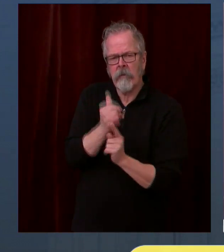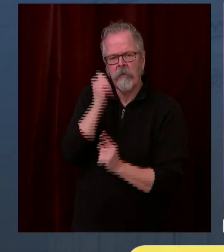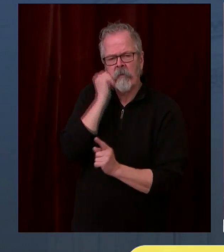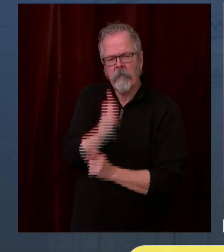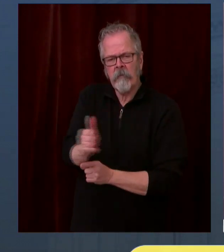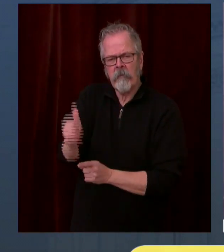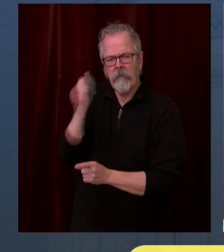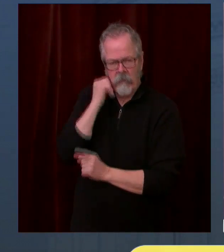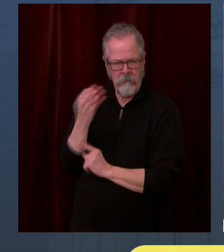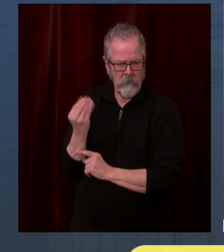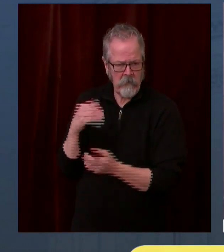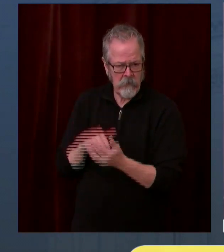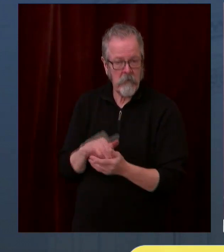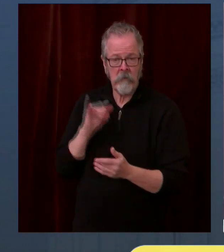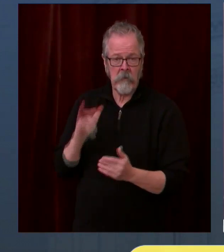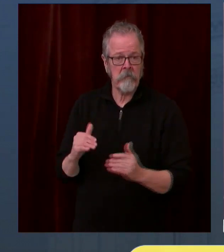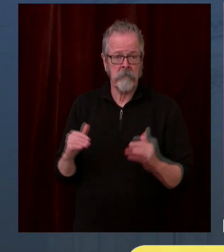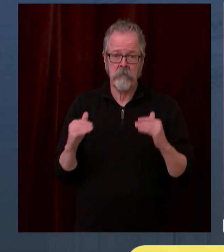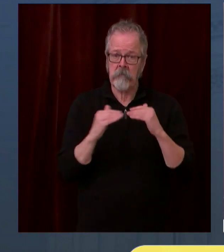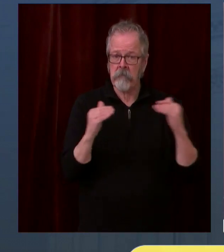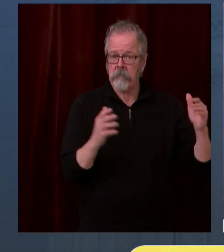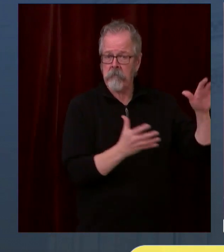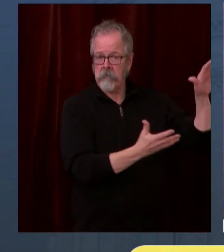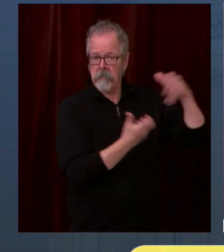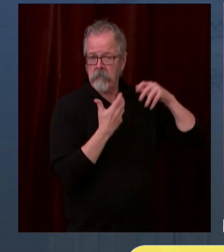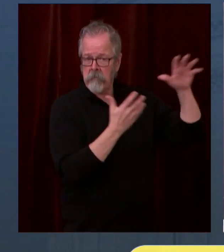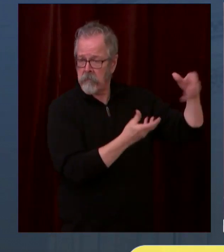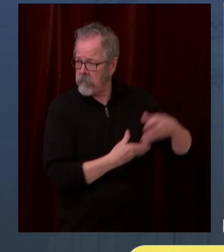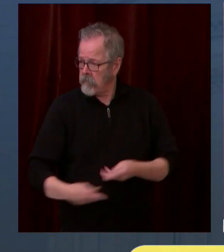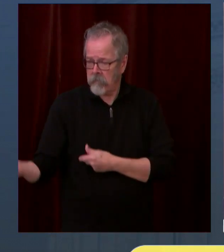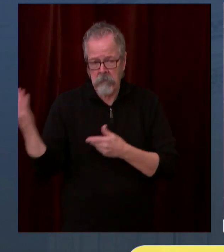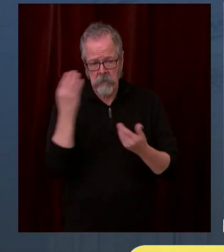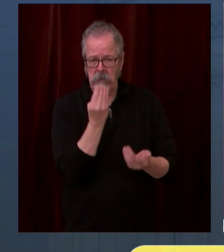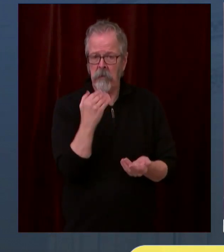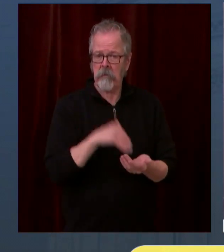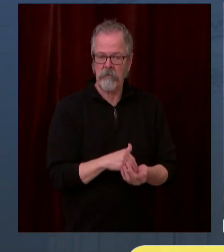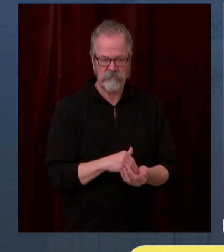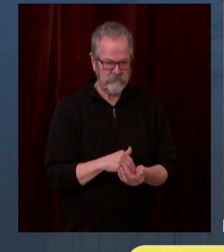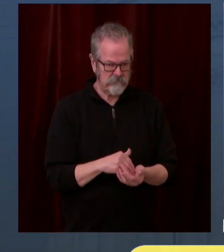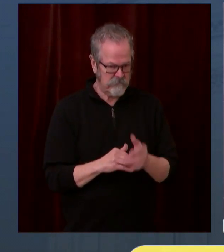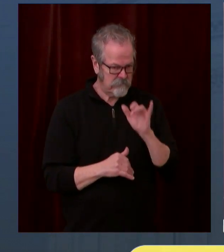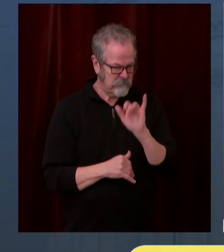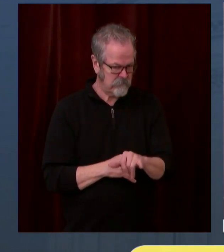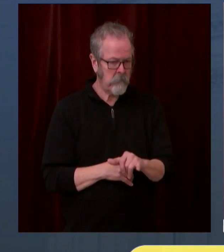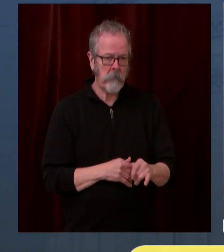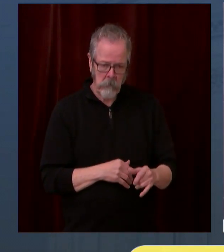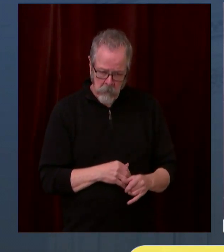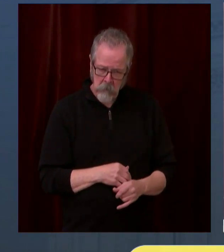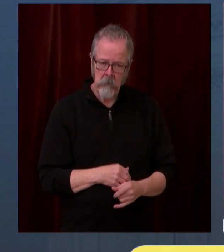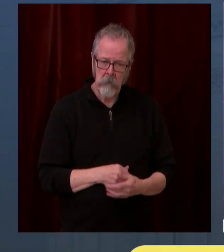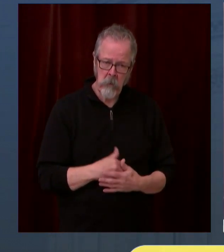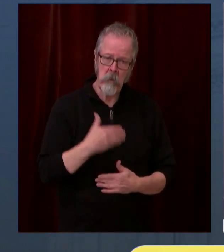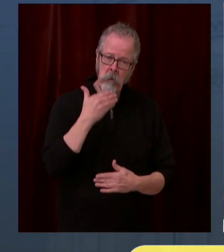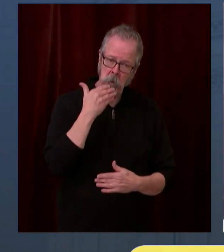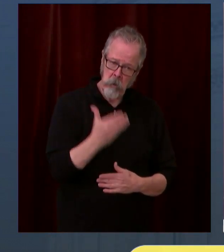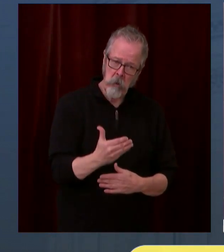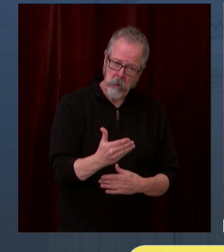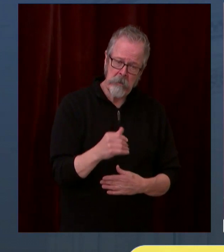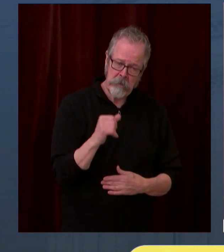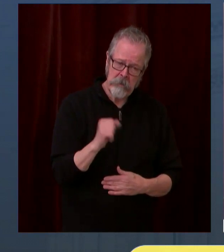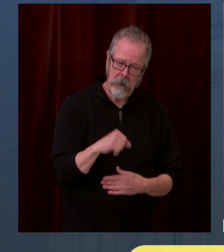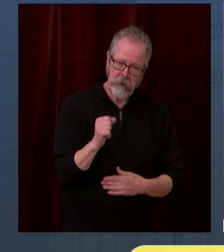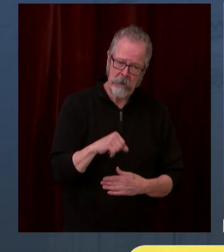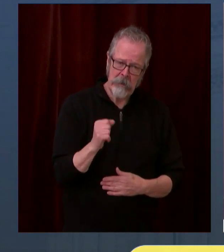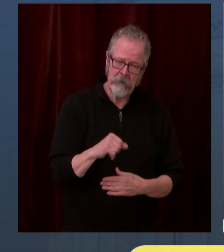exceeding that, especially of late. That's the good news. But we need to do more. And as Governor said, we're focusing